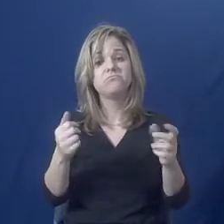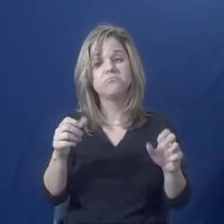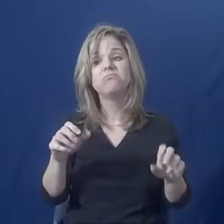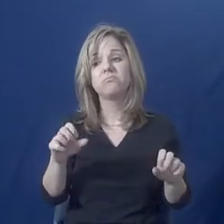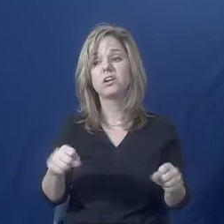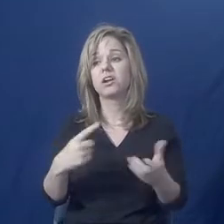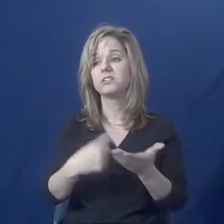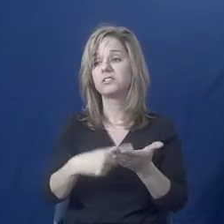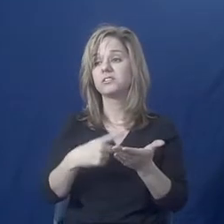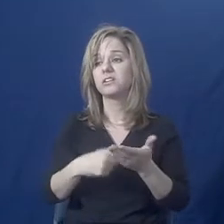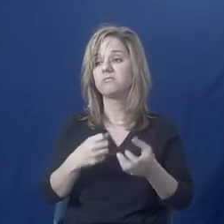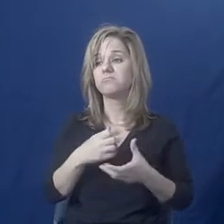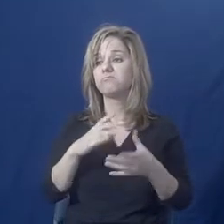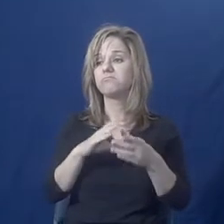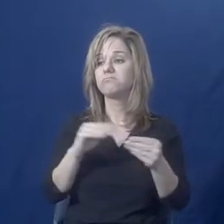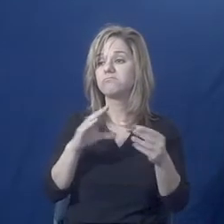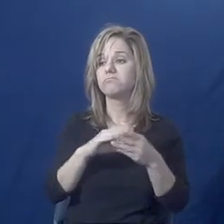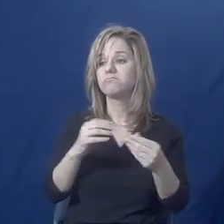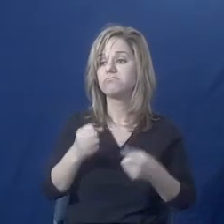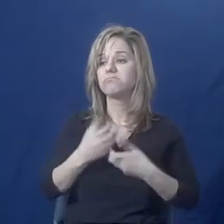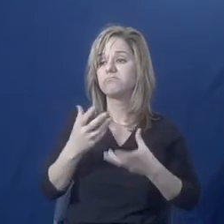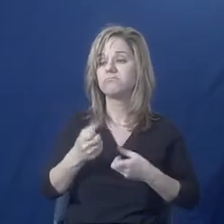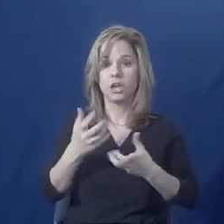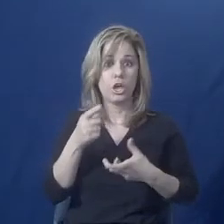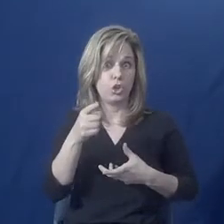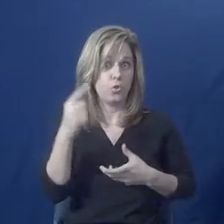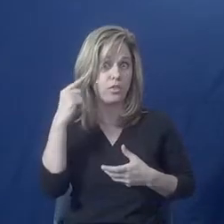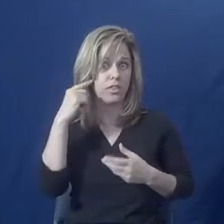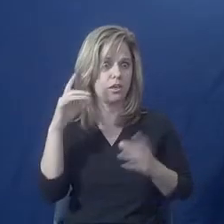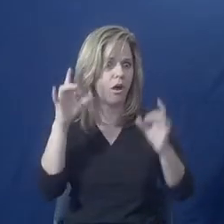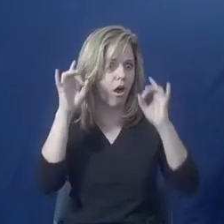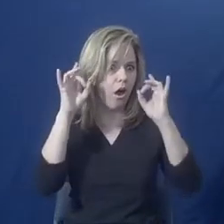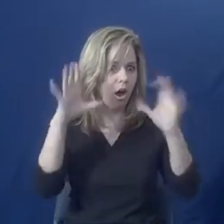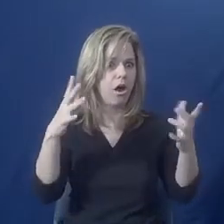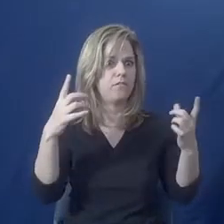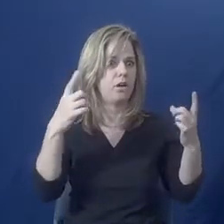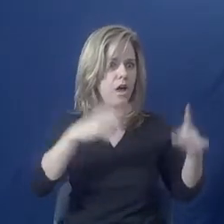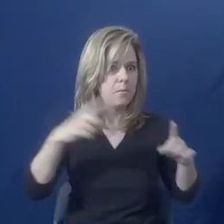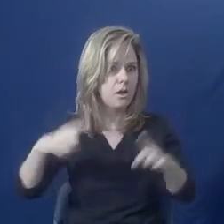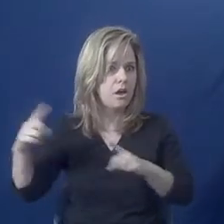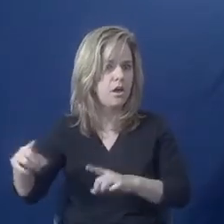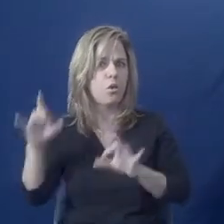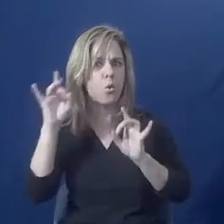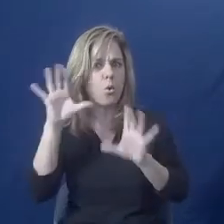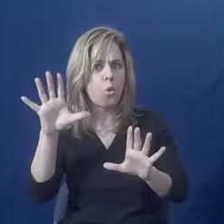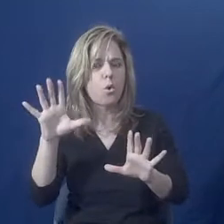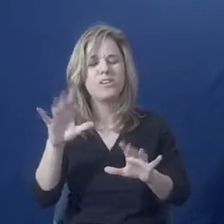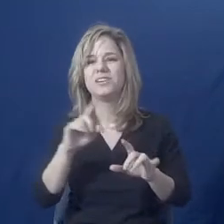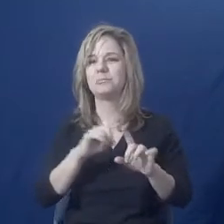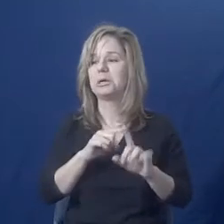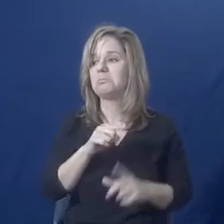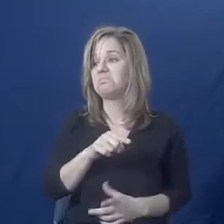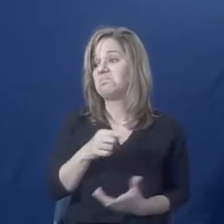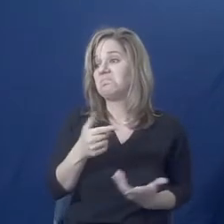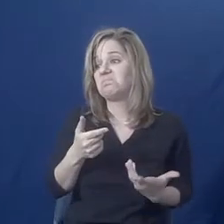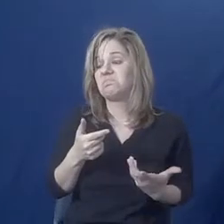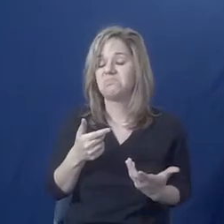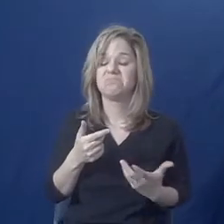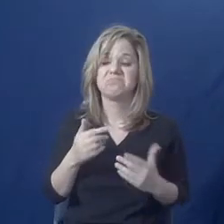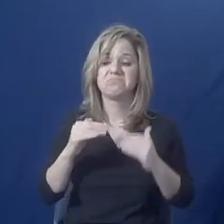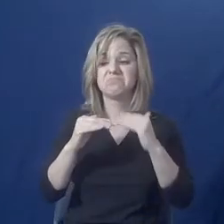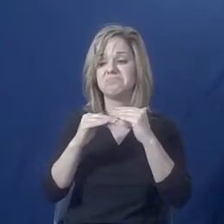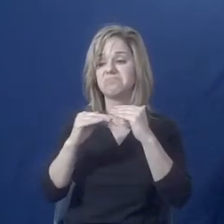what sound to you like horrific cases of abuse in some calm